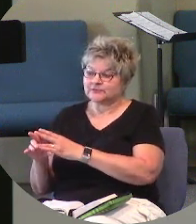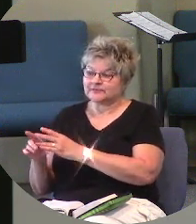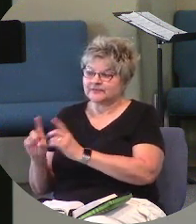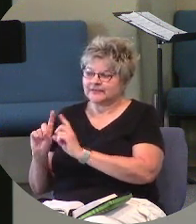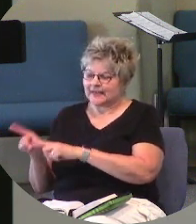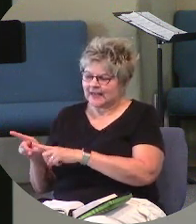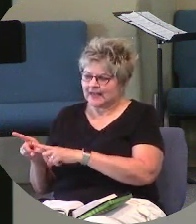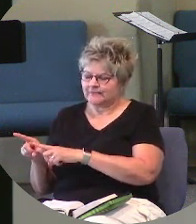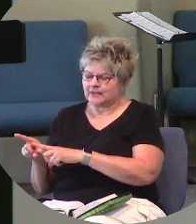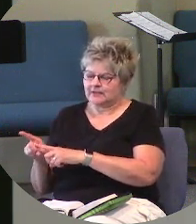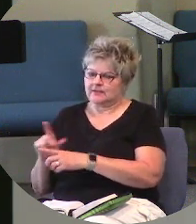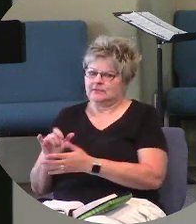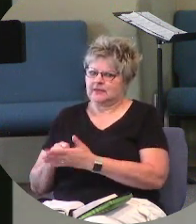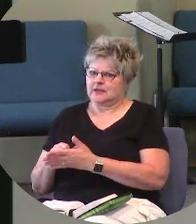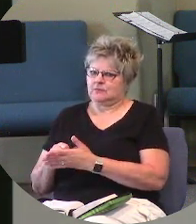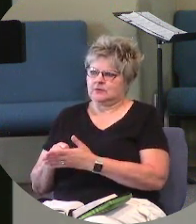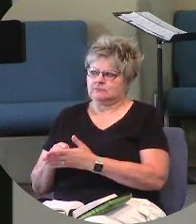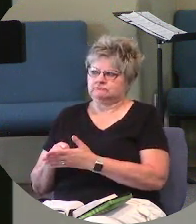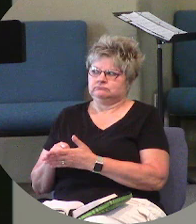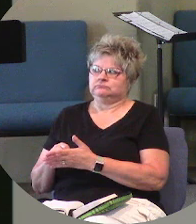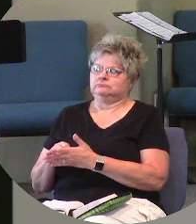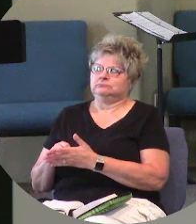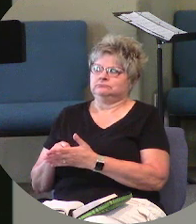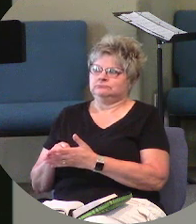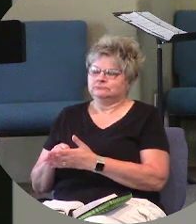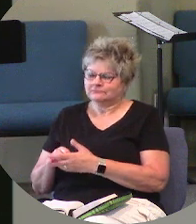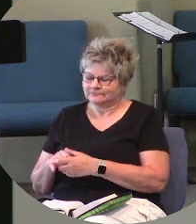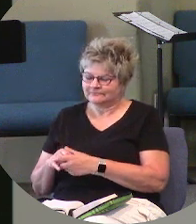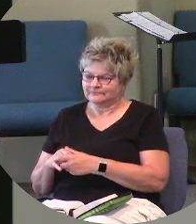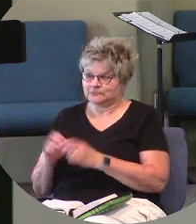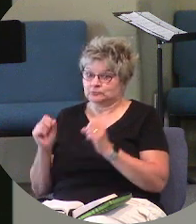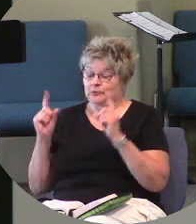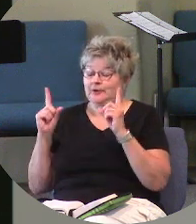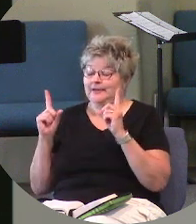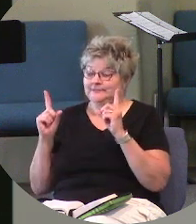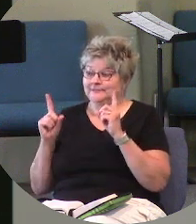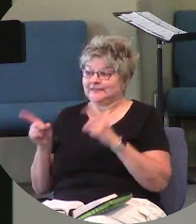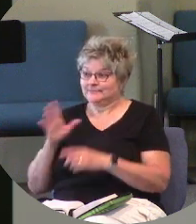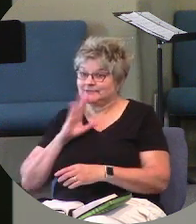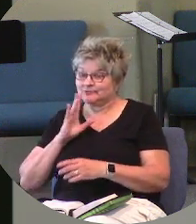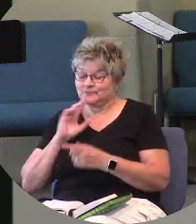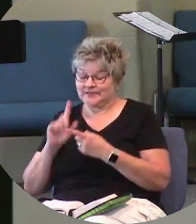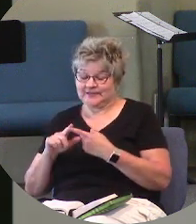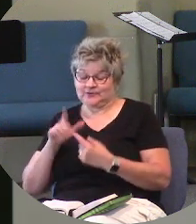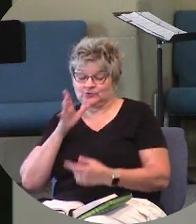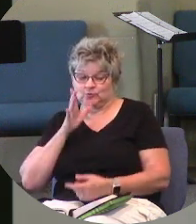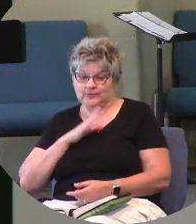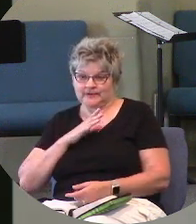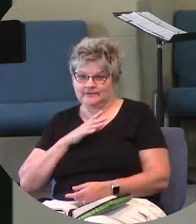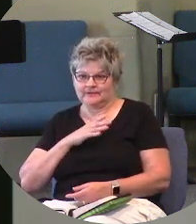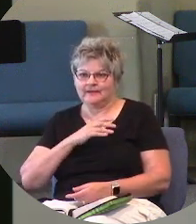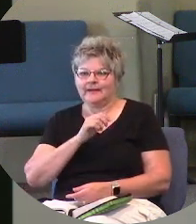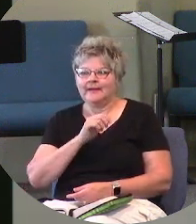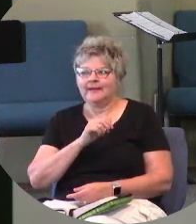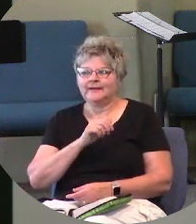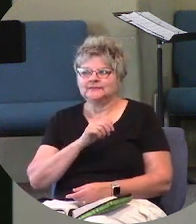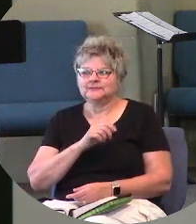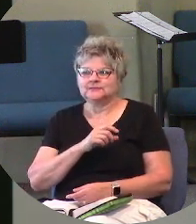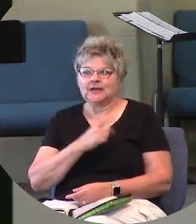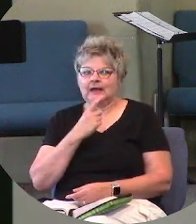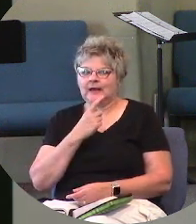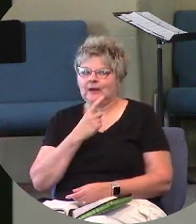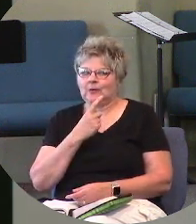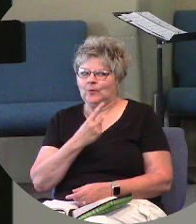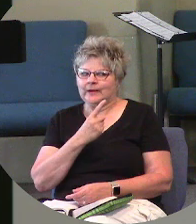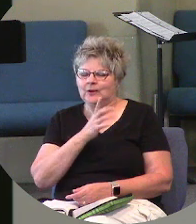amazed that he had been speaking with a woman. Okay? Just a woman. Not a